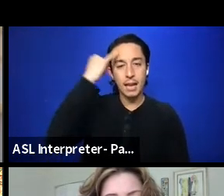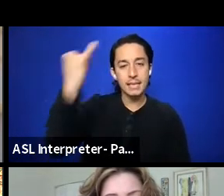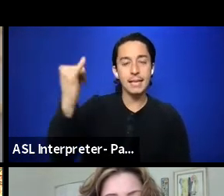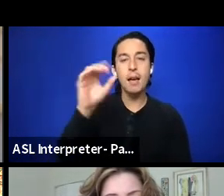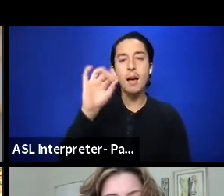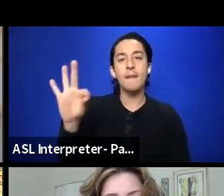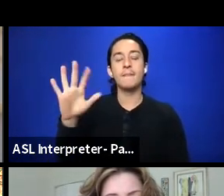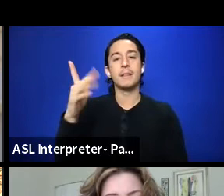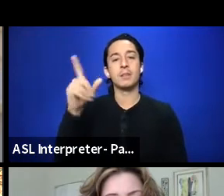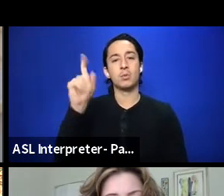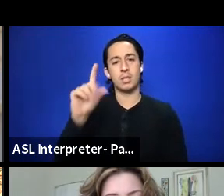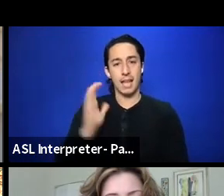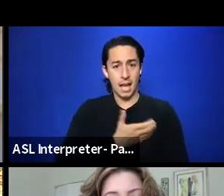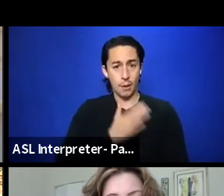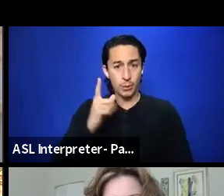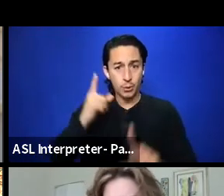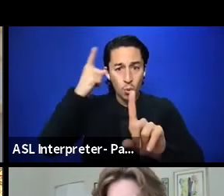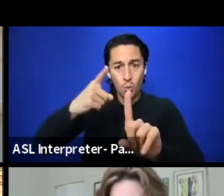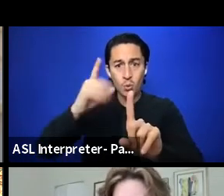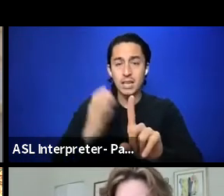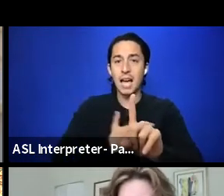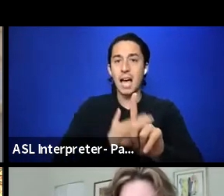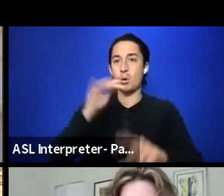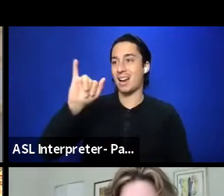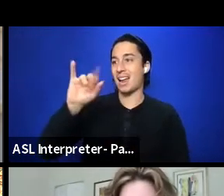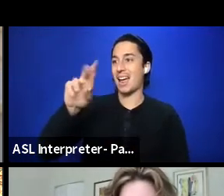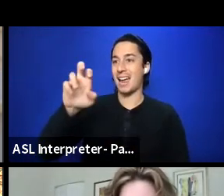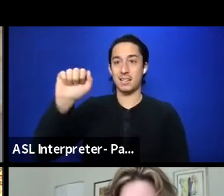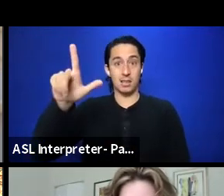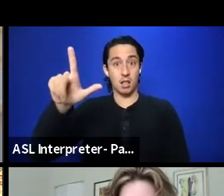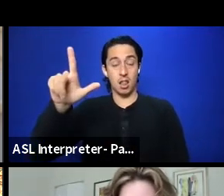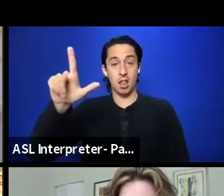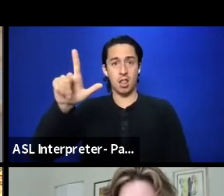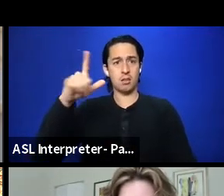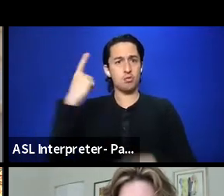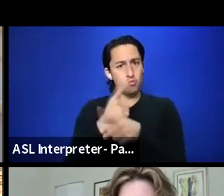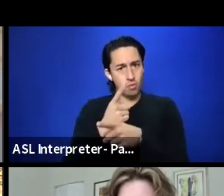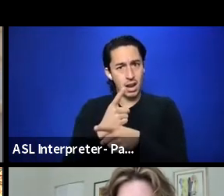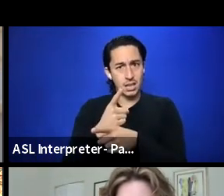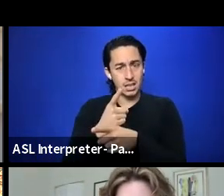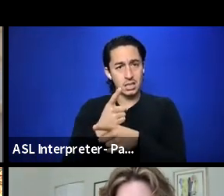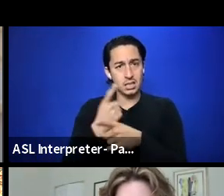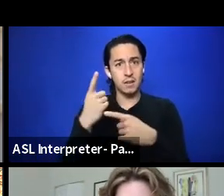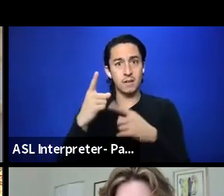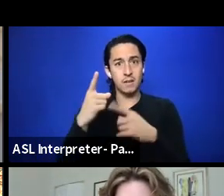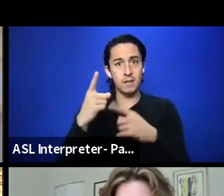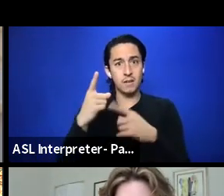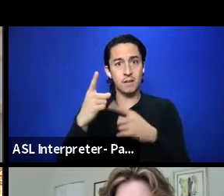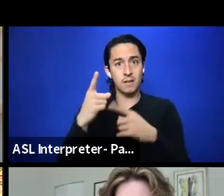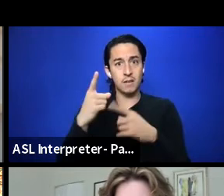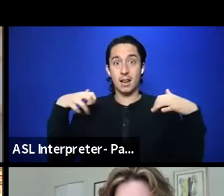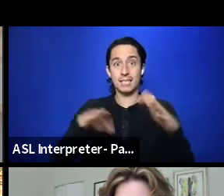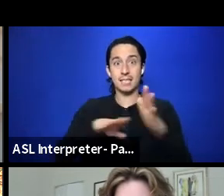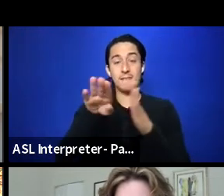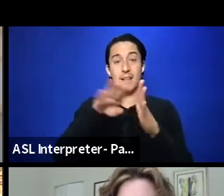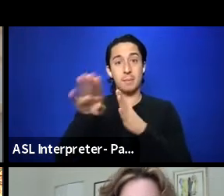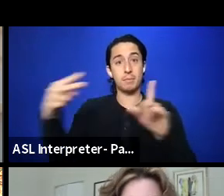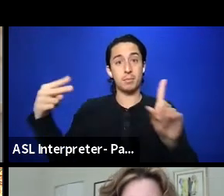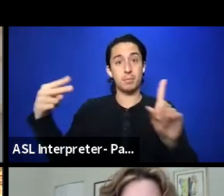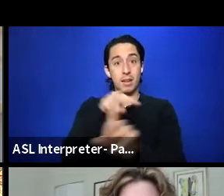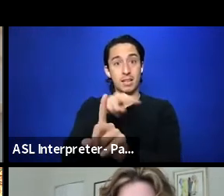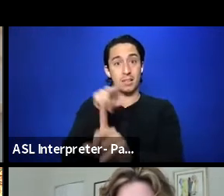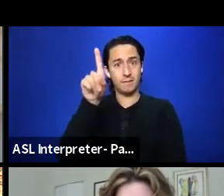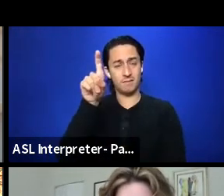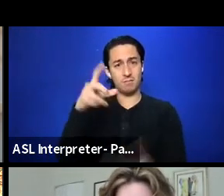question is, are our goals and ideals the right ones from an audience, from an audience development standpoint, right?